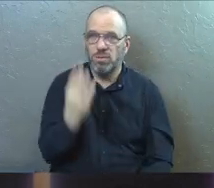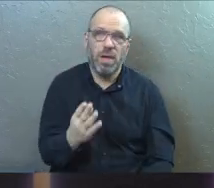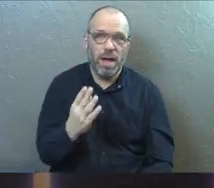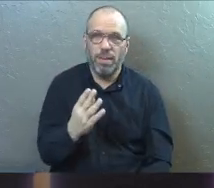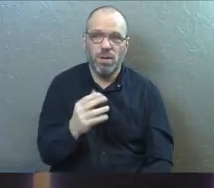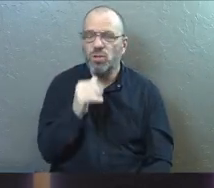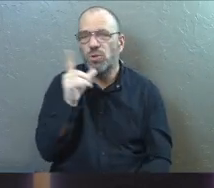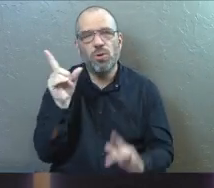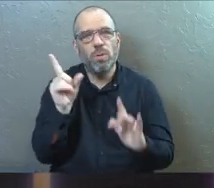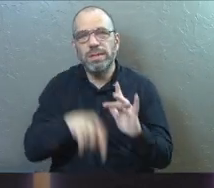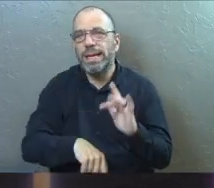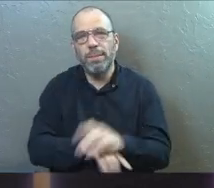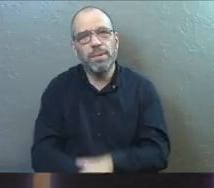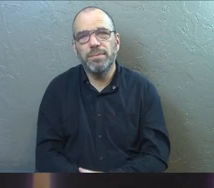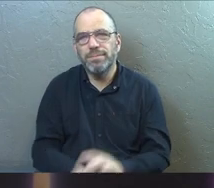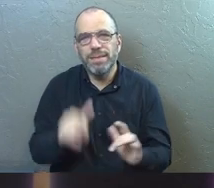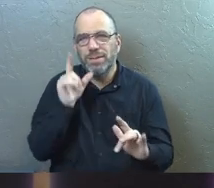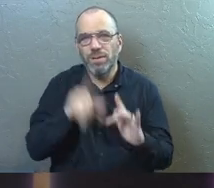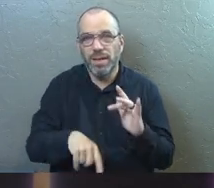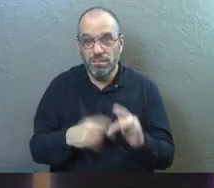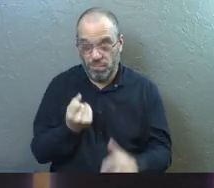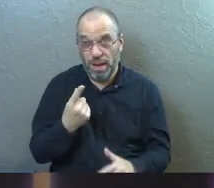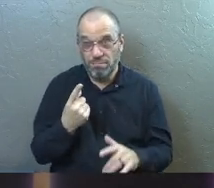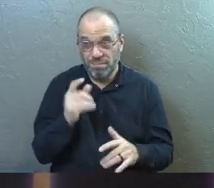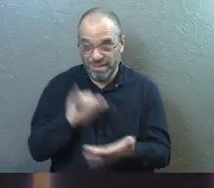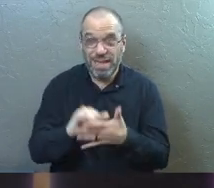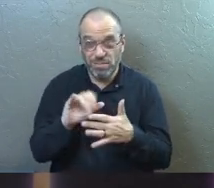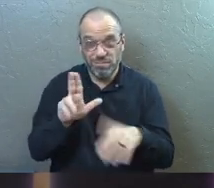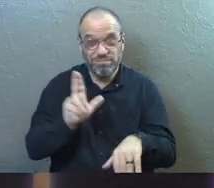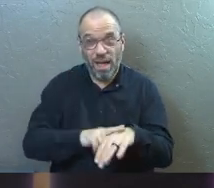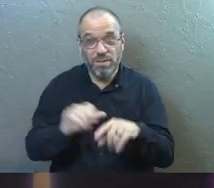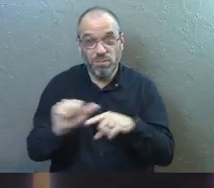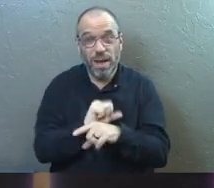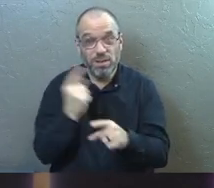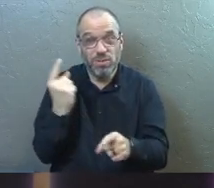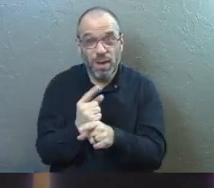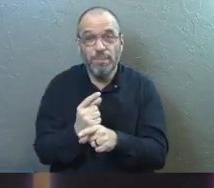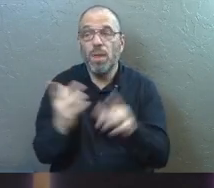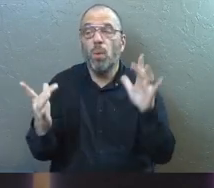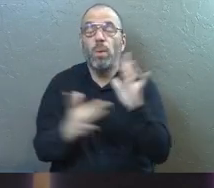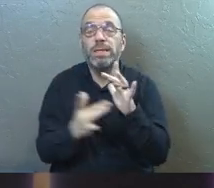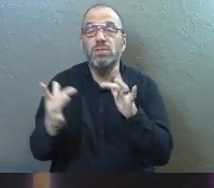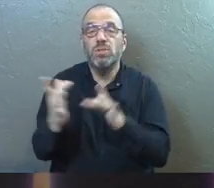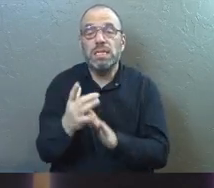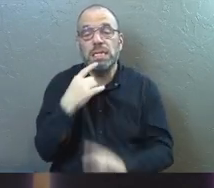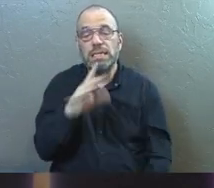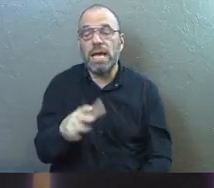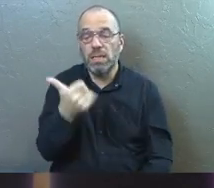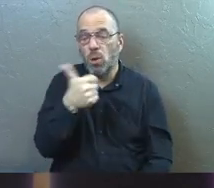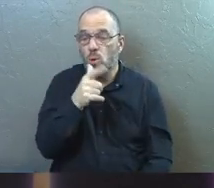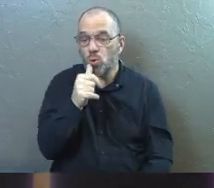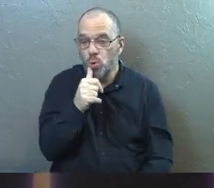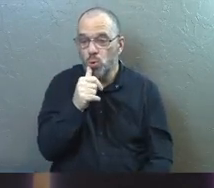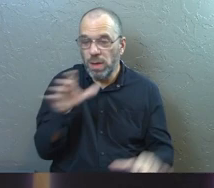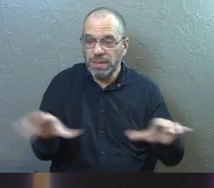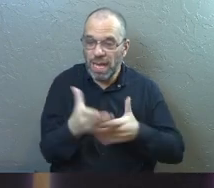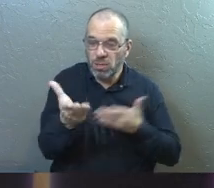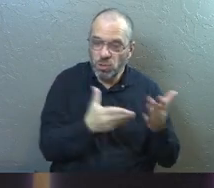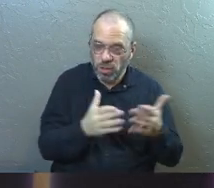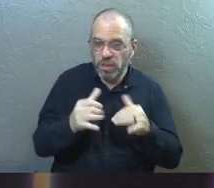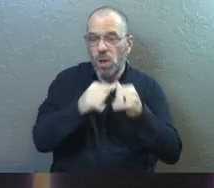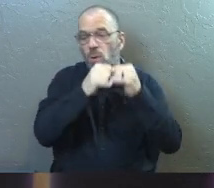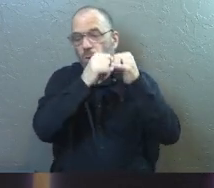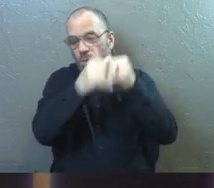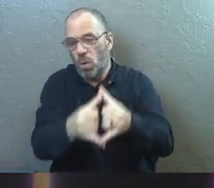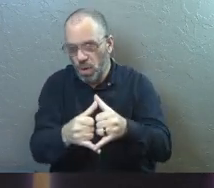so you won't skip is that practical enough for you when Jesus says anybody who does a service will